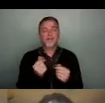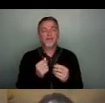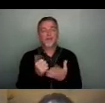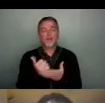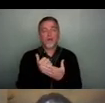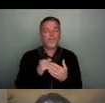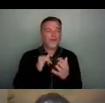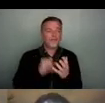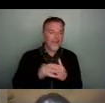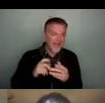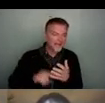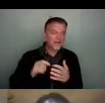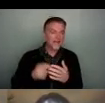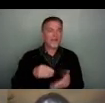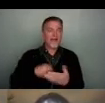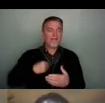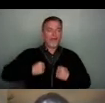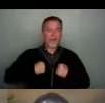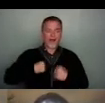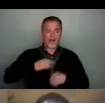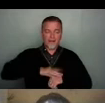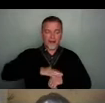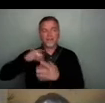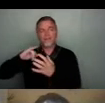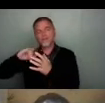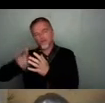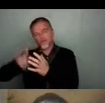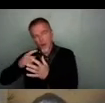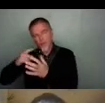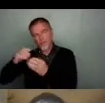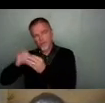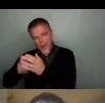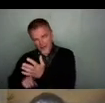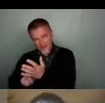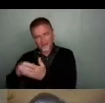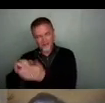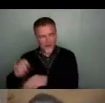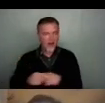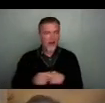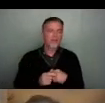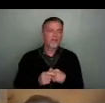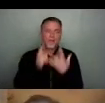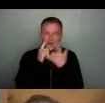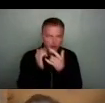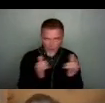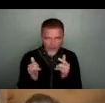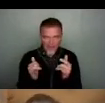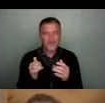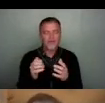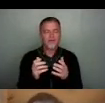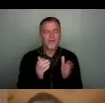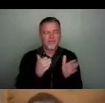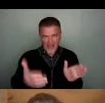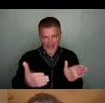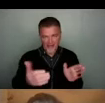paid for my time and Joe Bell's time and a bit of press support that was the kind of the scoping phase and they also supported us